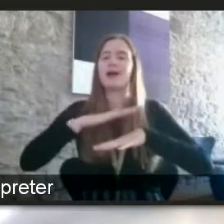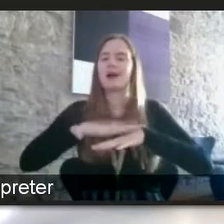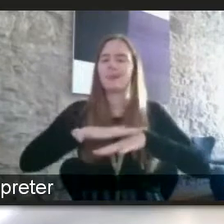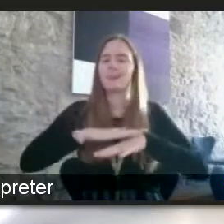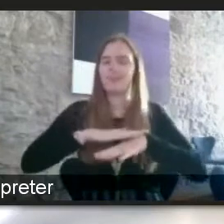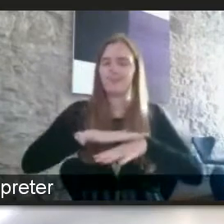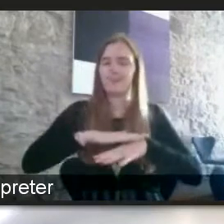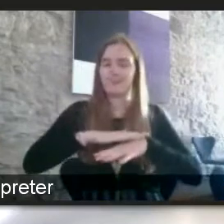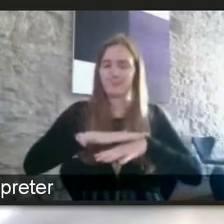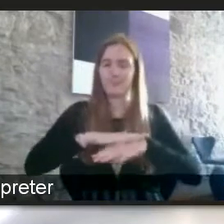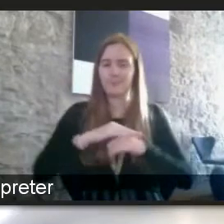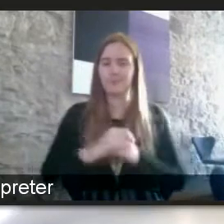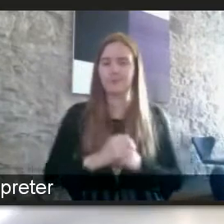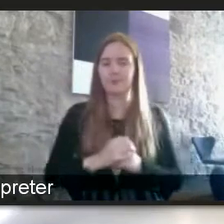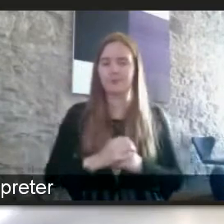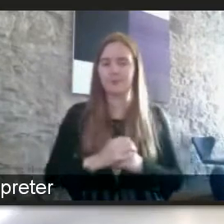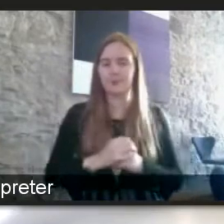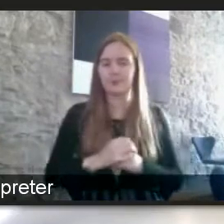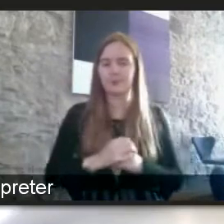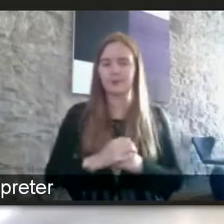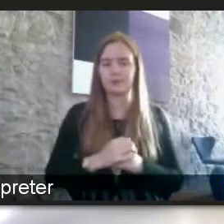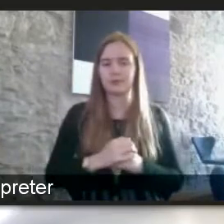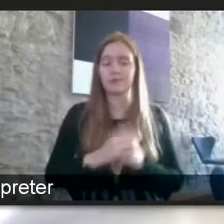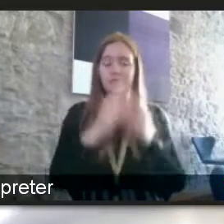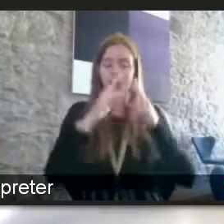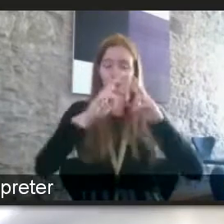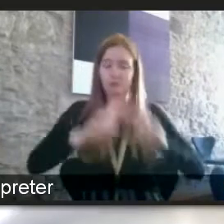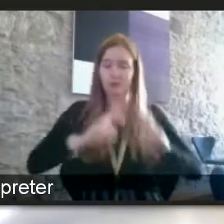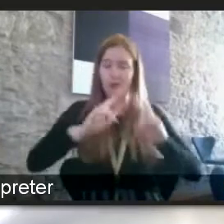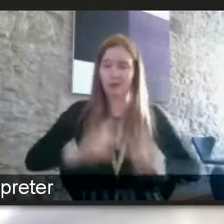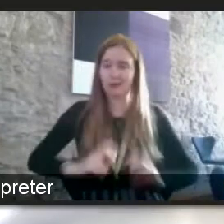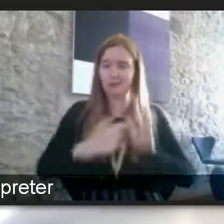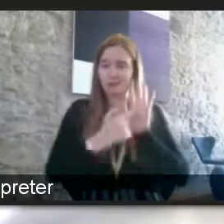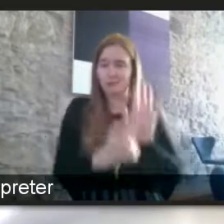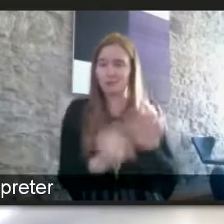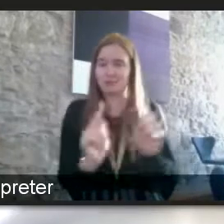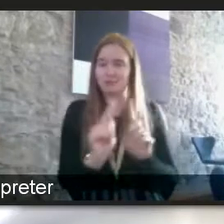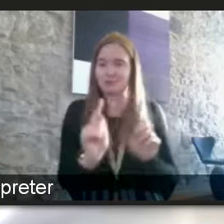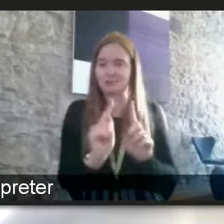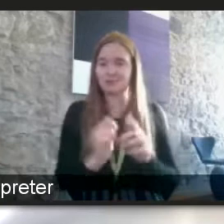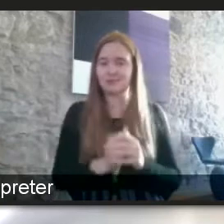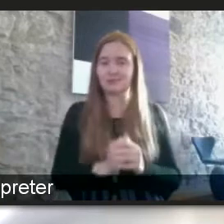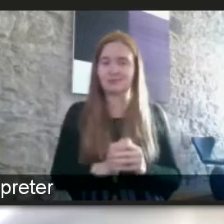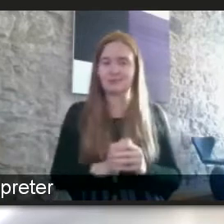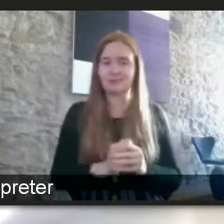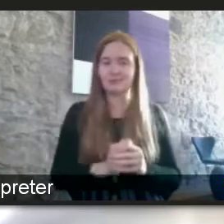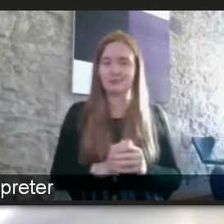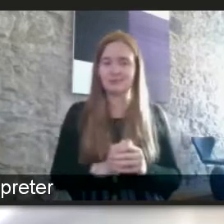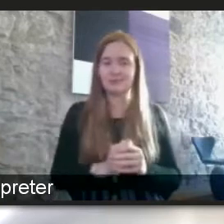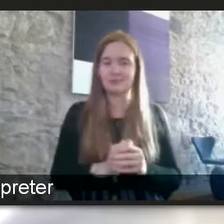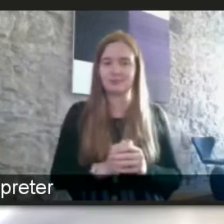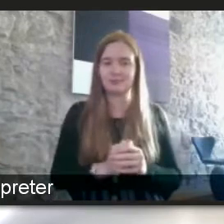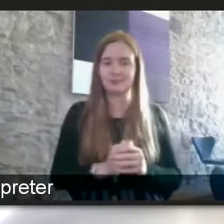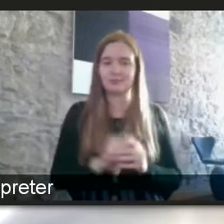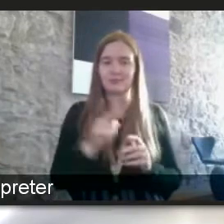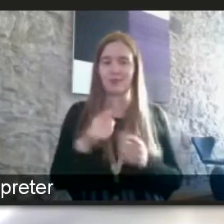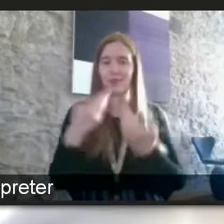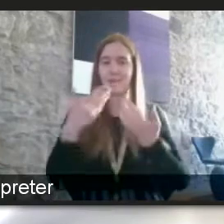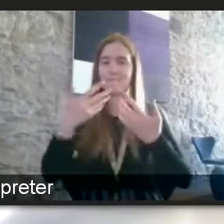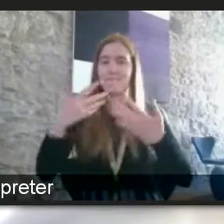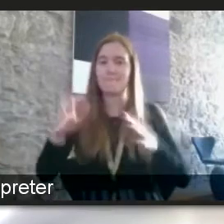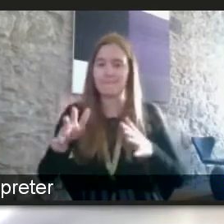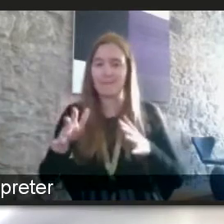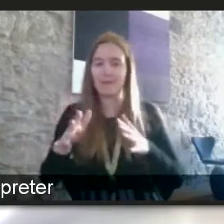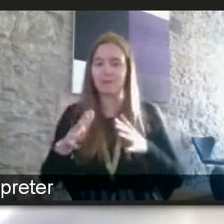and the study shows that um there has been because of